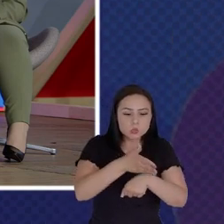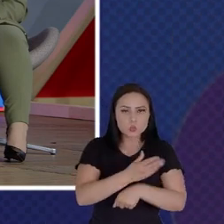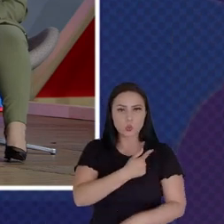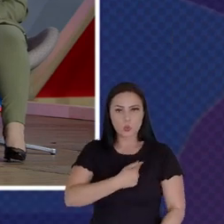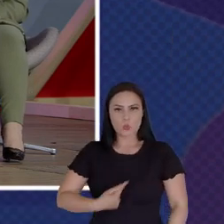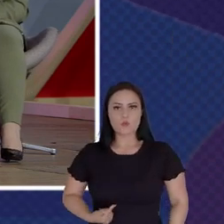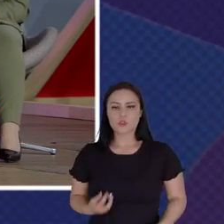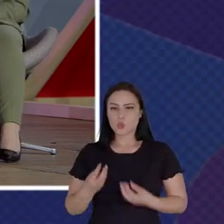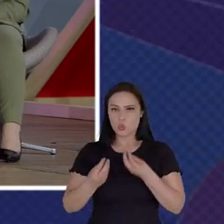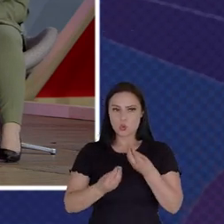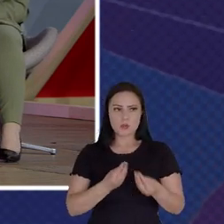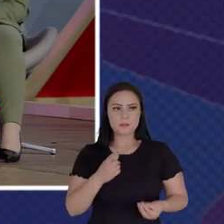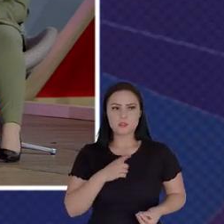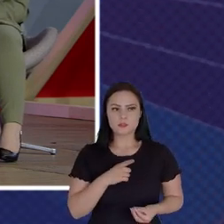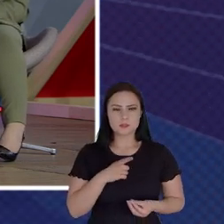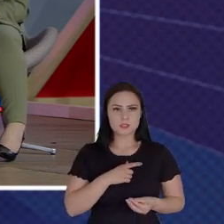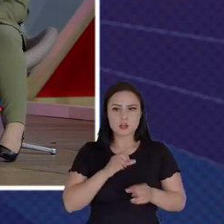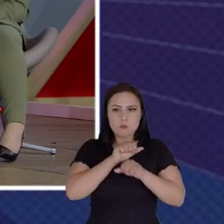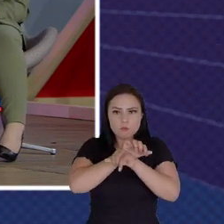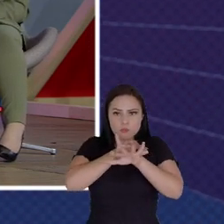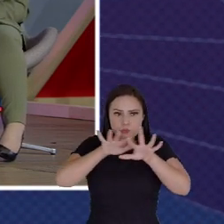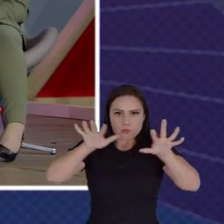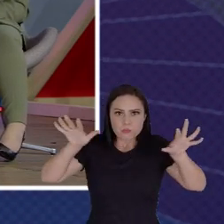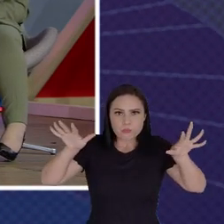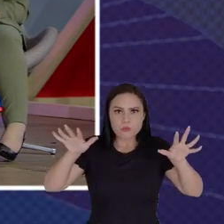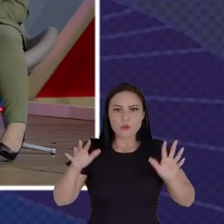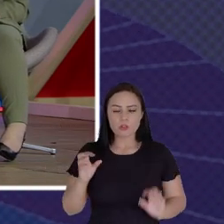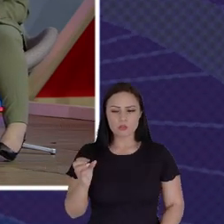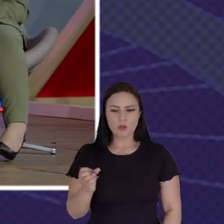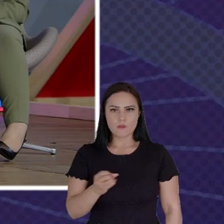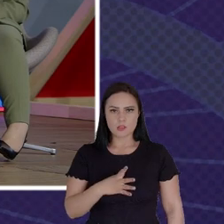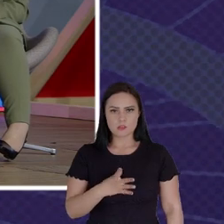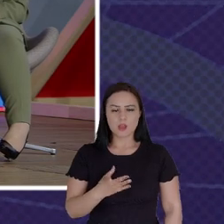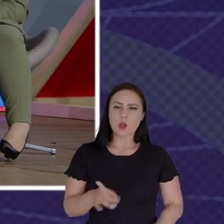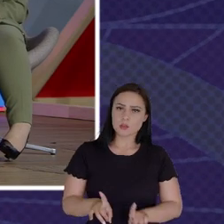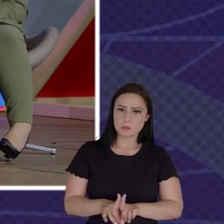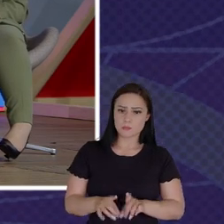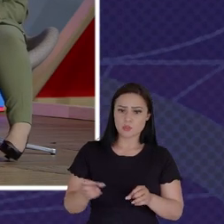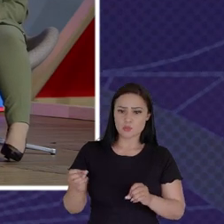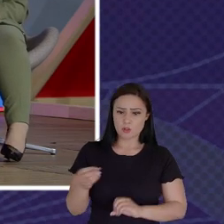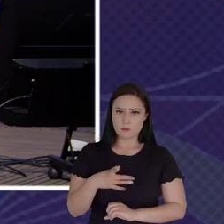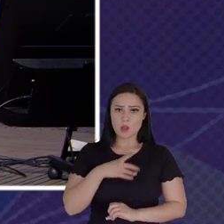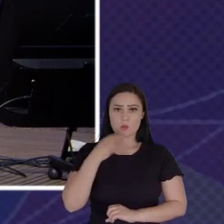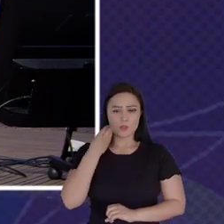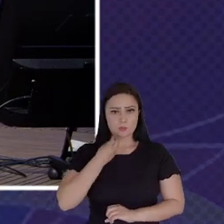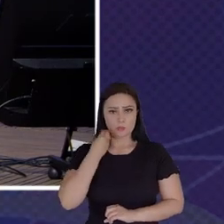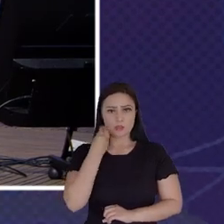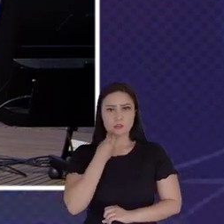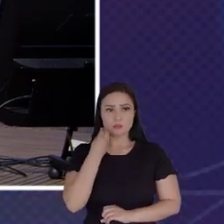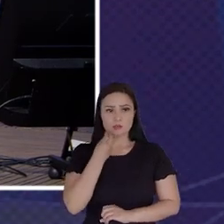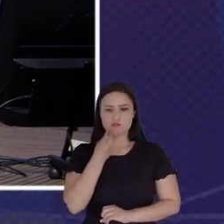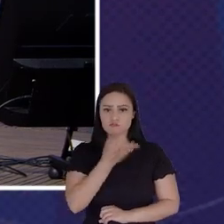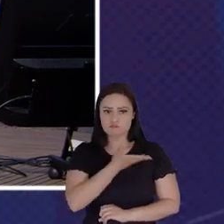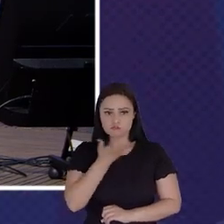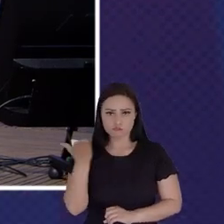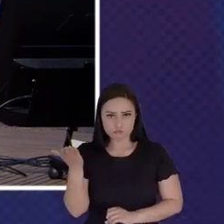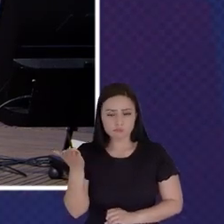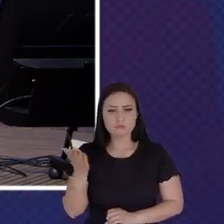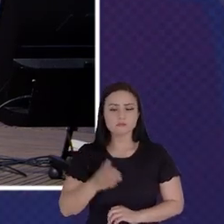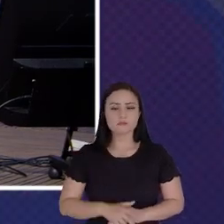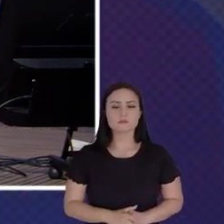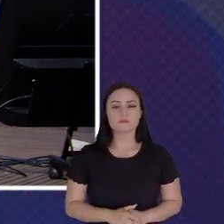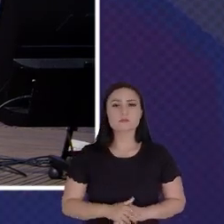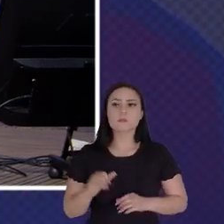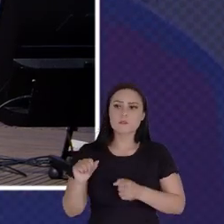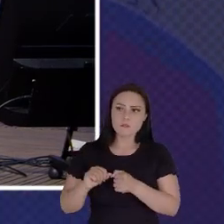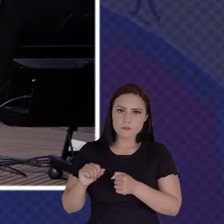Innovate And How Are You Trying What Are The Experiences That You Were Steering To